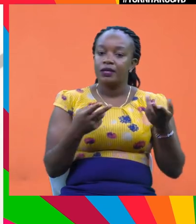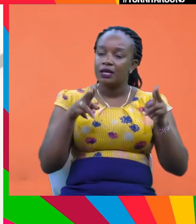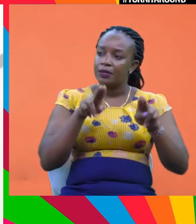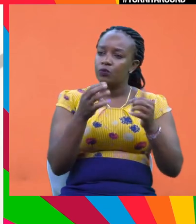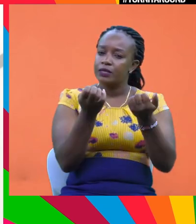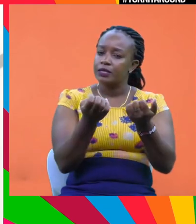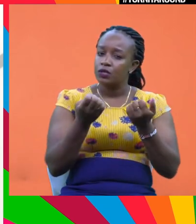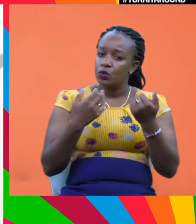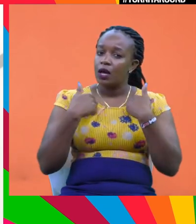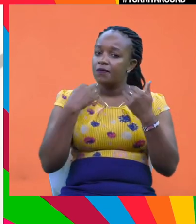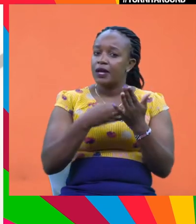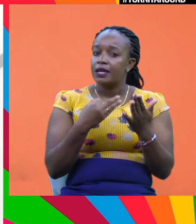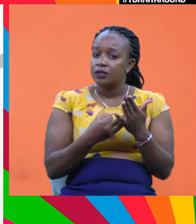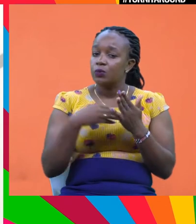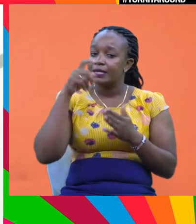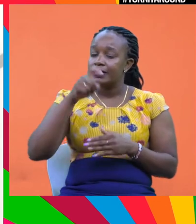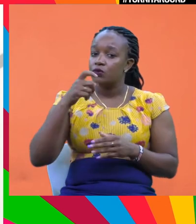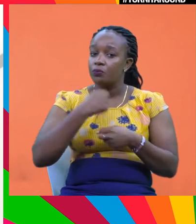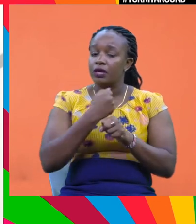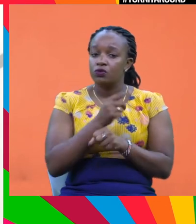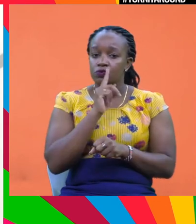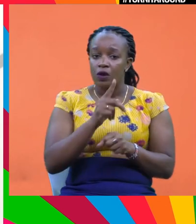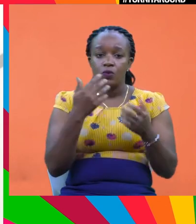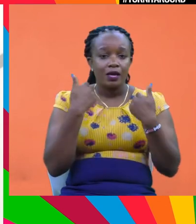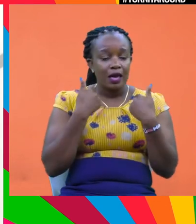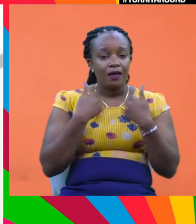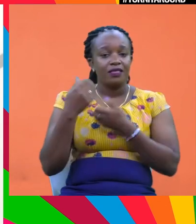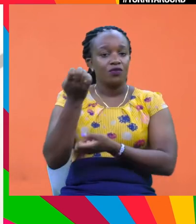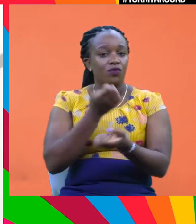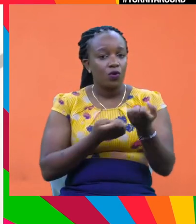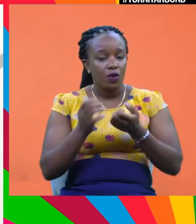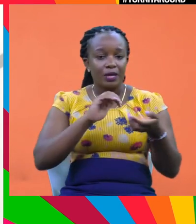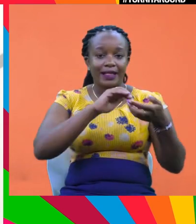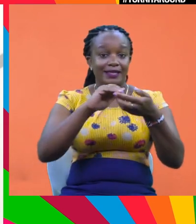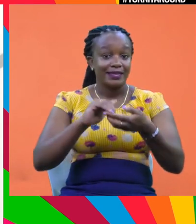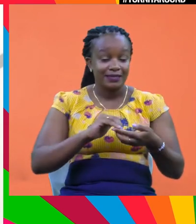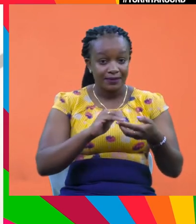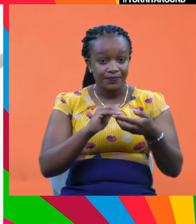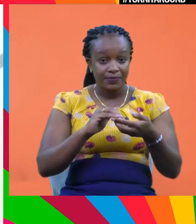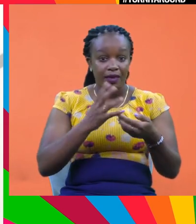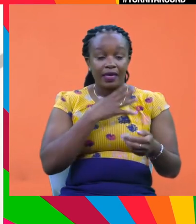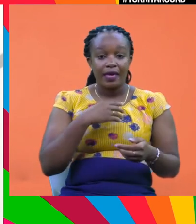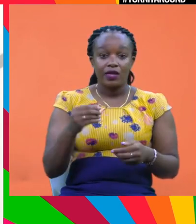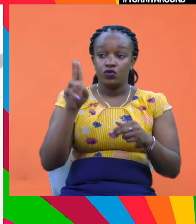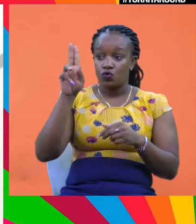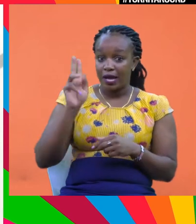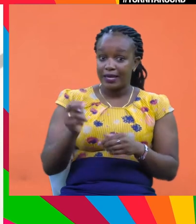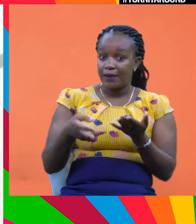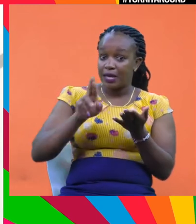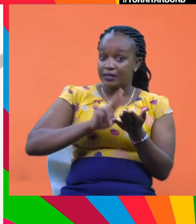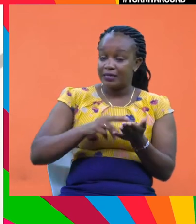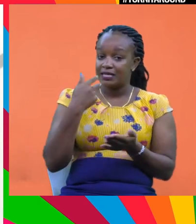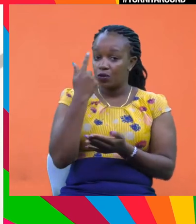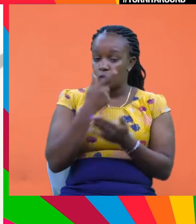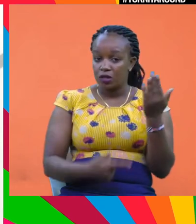happen, we need to have financing and we need to make sure that various sectors of our economy are engaged. The UN repeatedly mentions